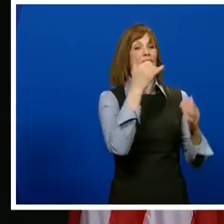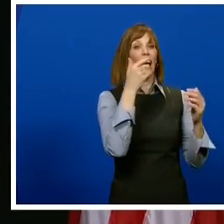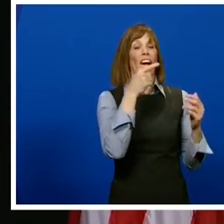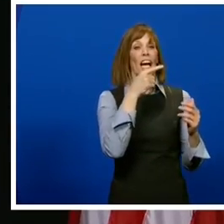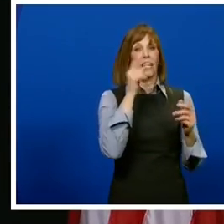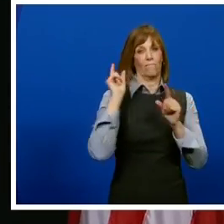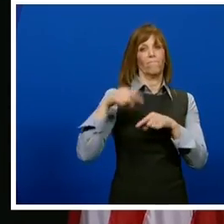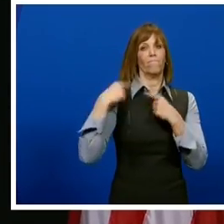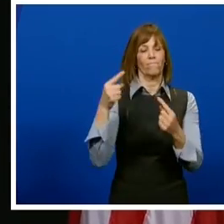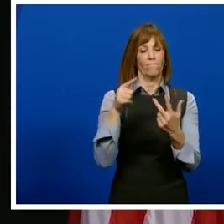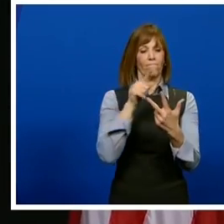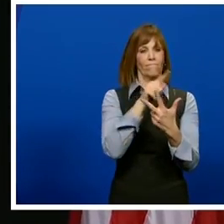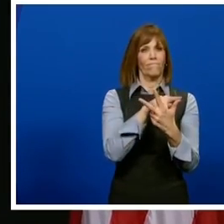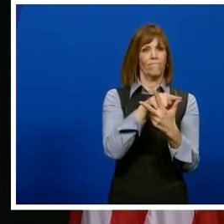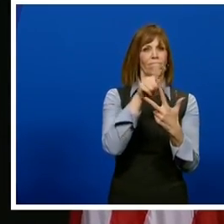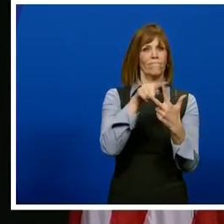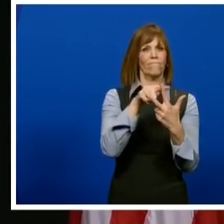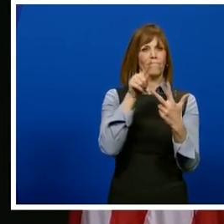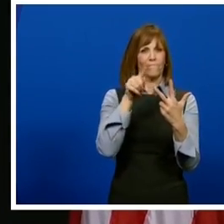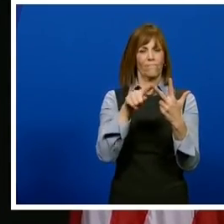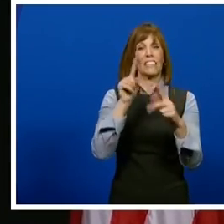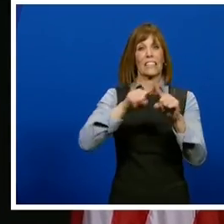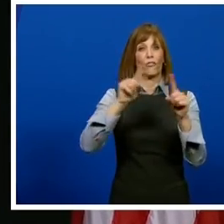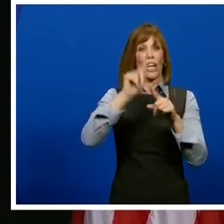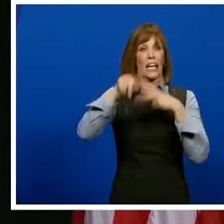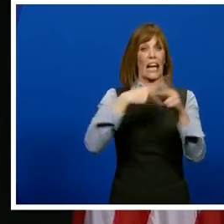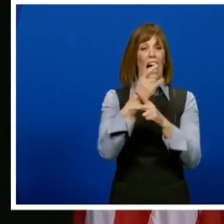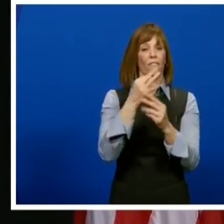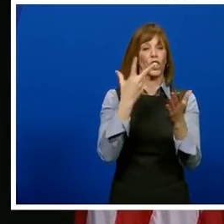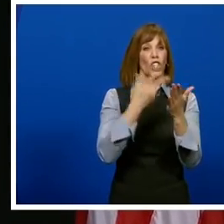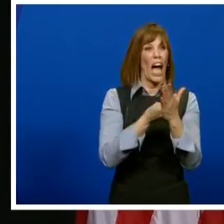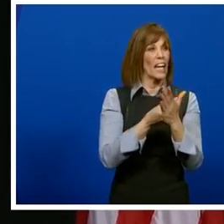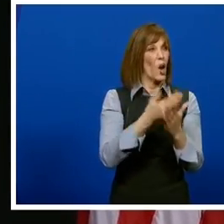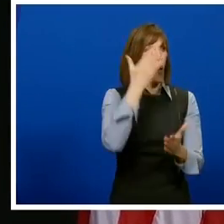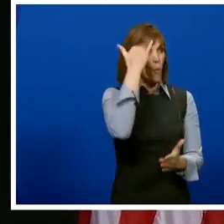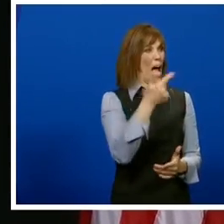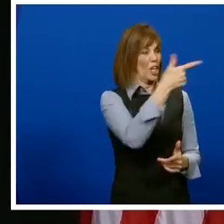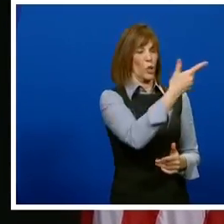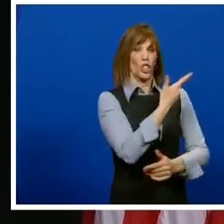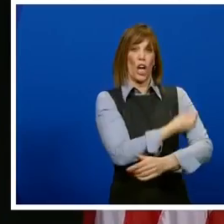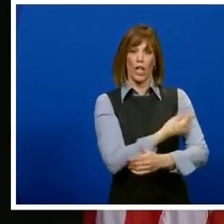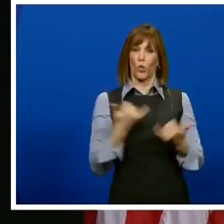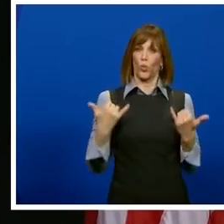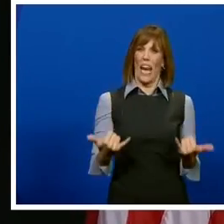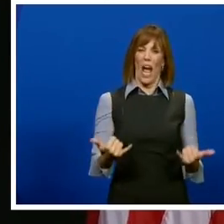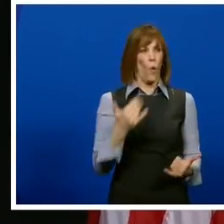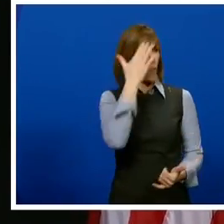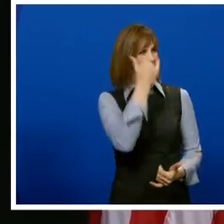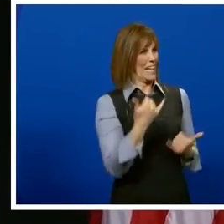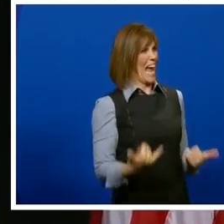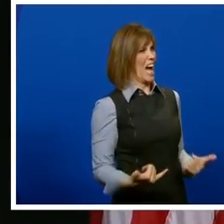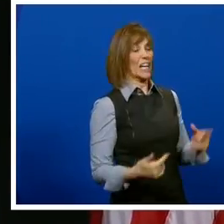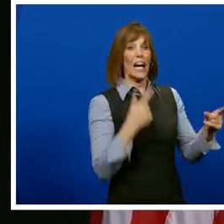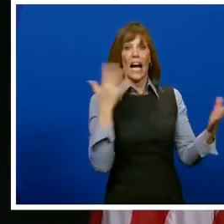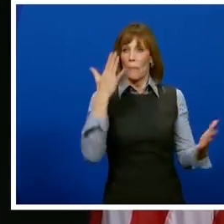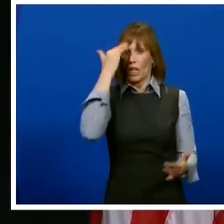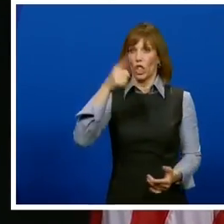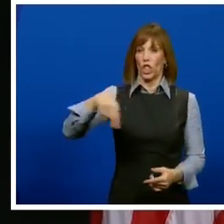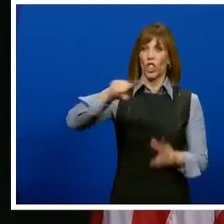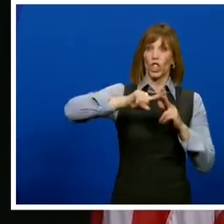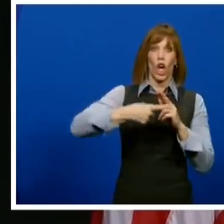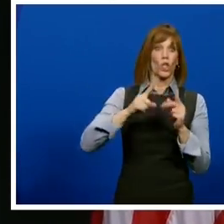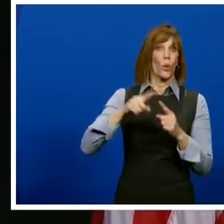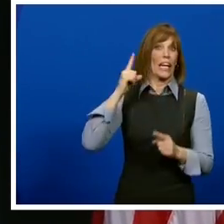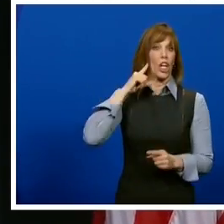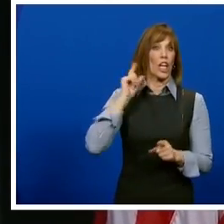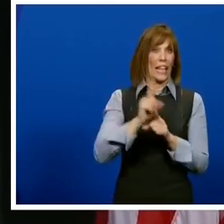Johnson vaccine. Why choose to get the J&J and why now? Me? Yeah. Why did I get it? Well, because you're starting to hear, which I think,